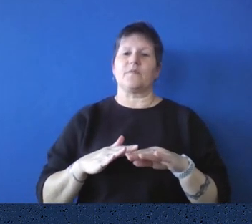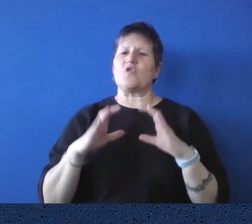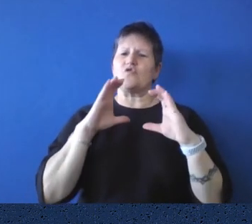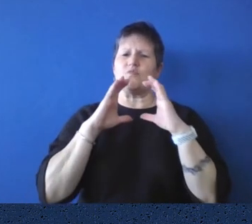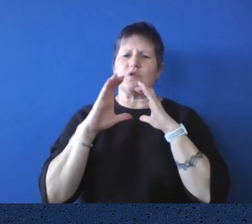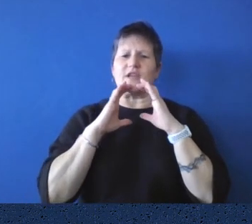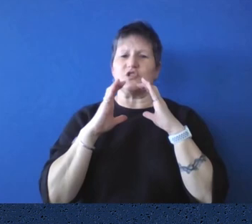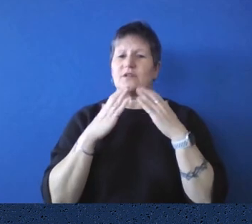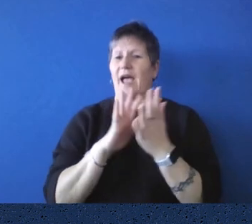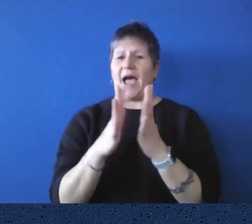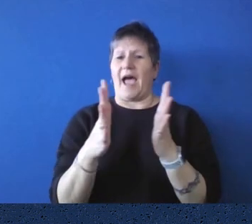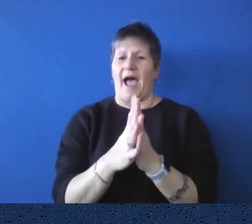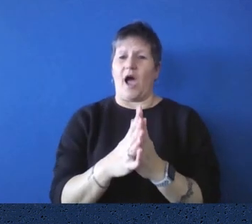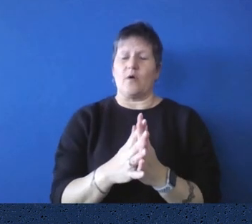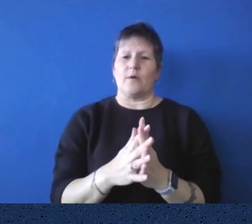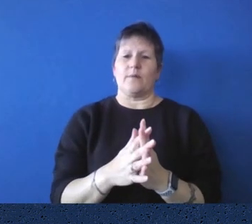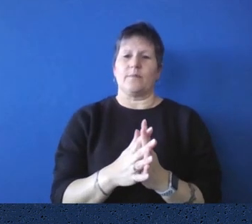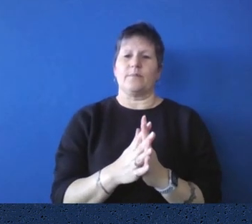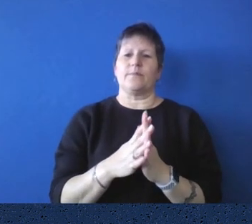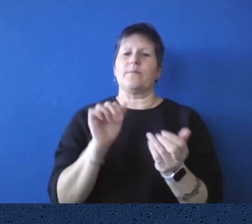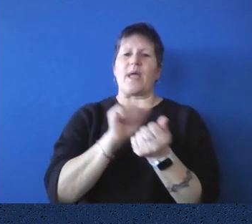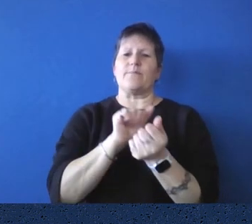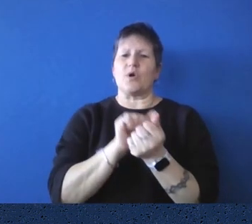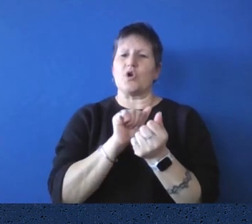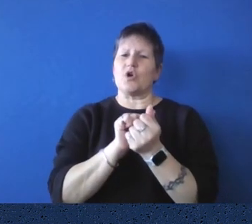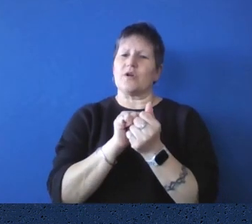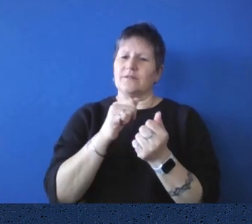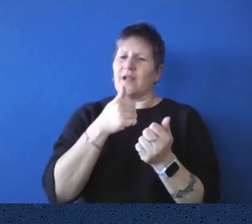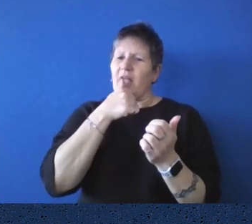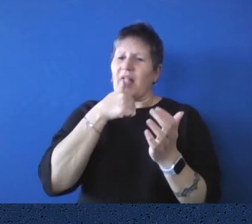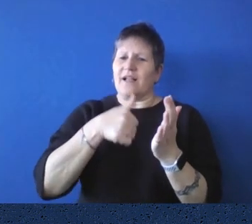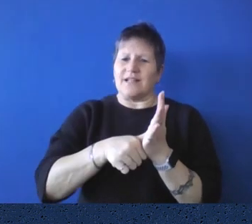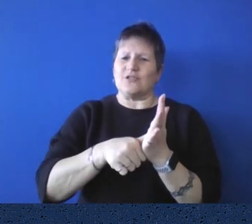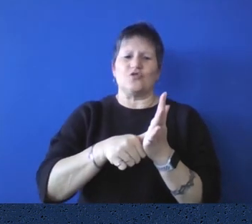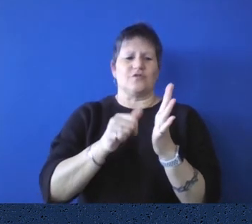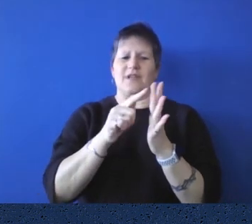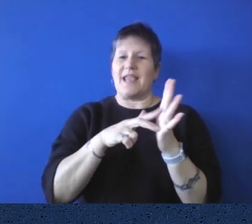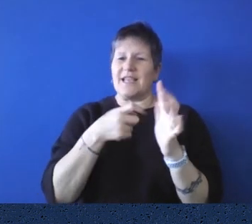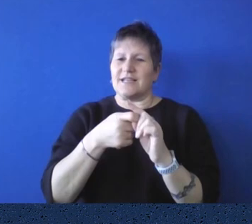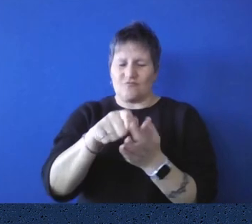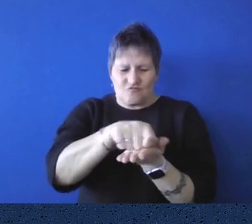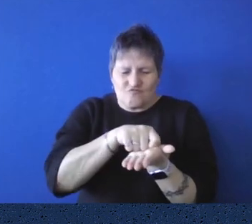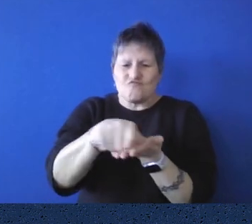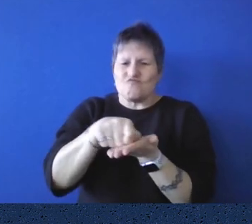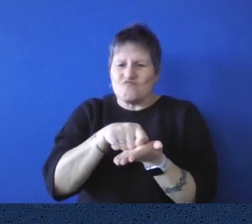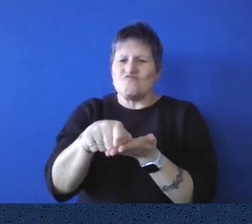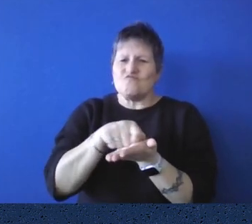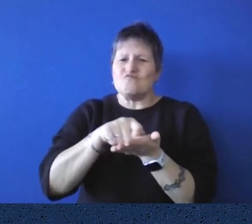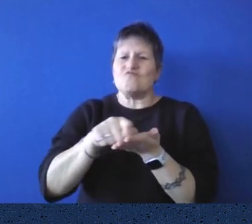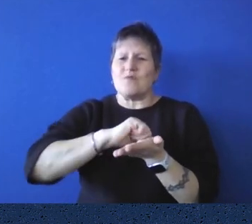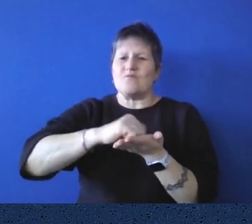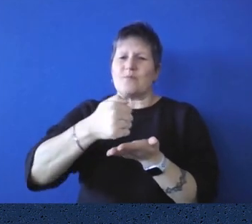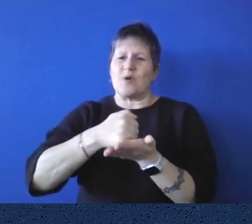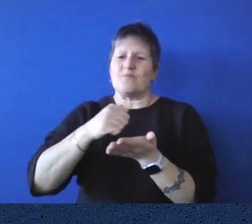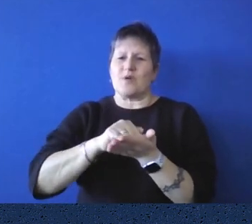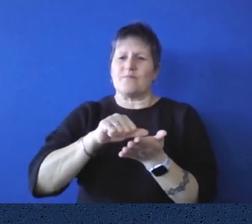using pen and ink. People were writing letters to each other. Um, the amount of print materials that were around were